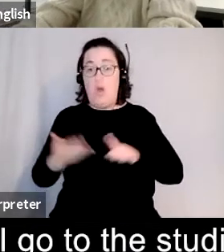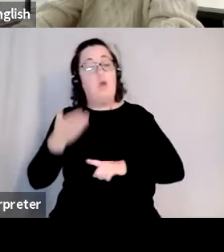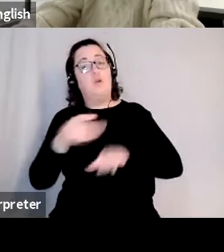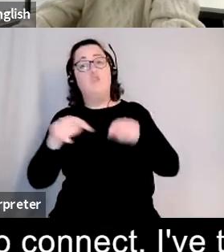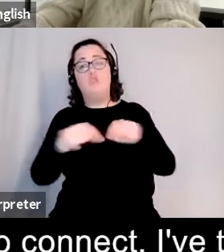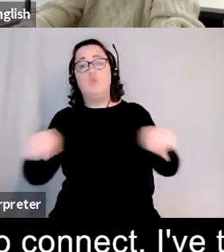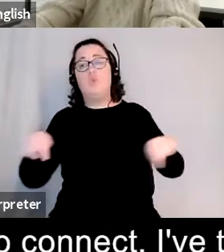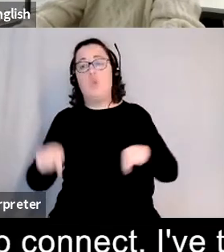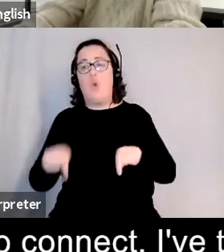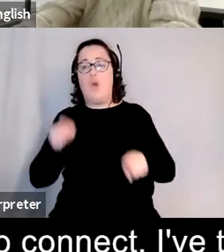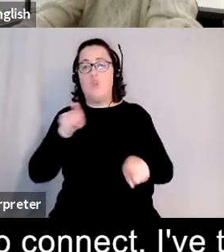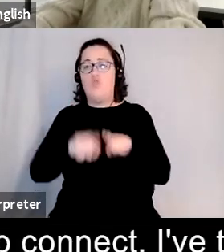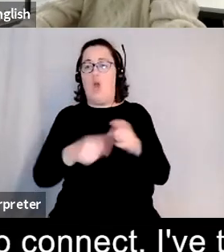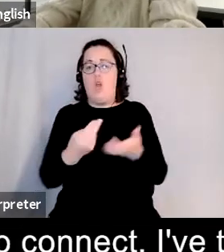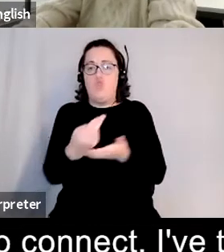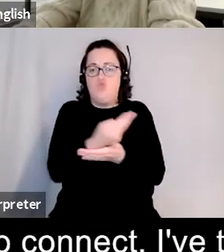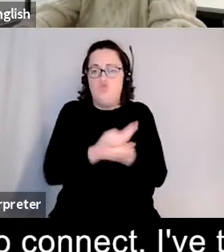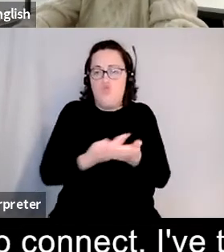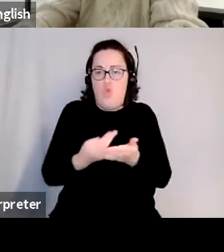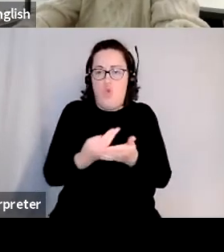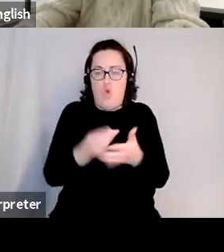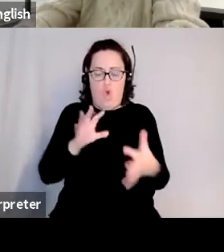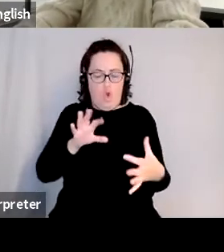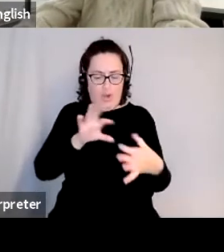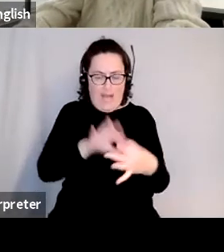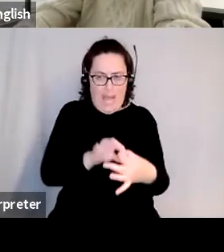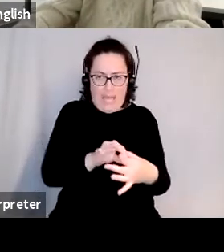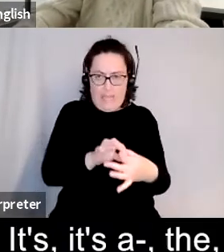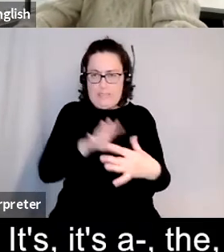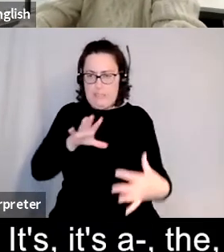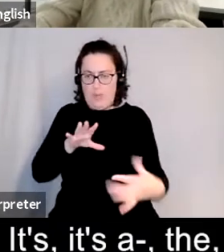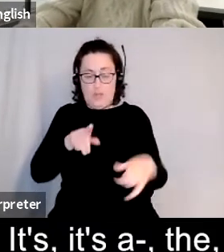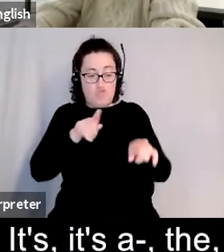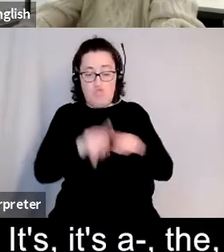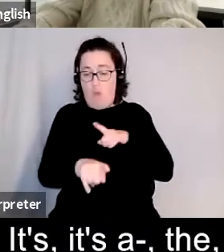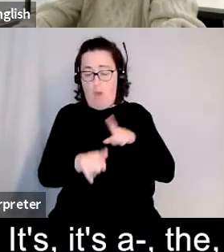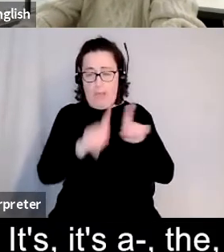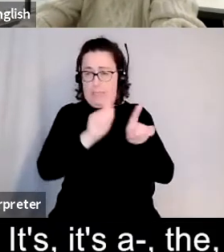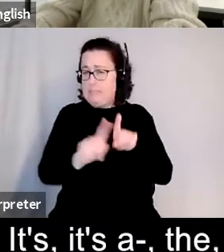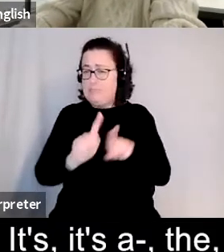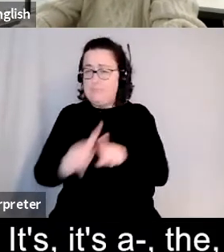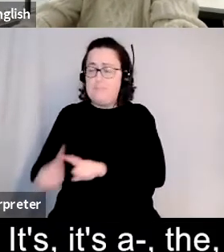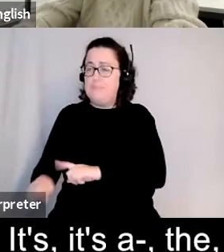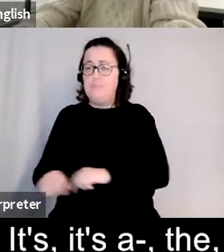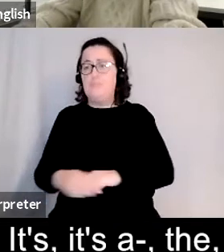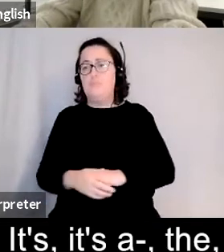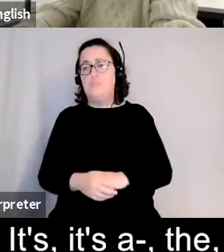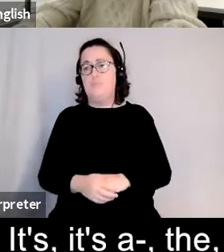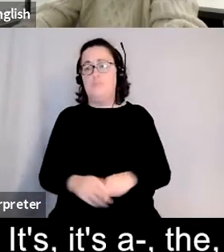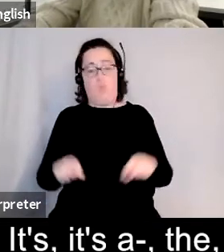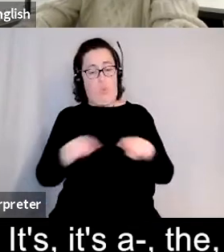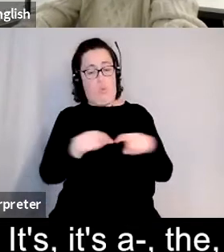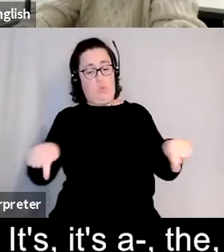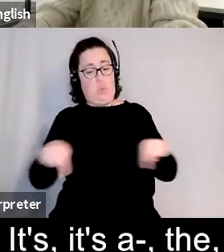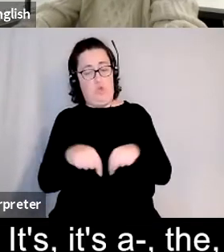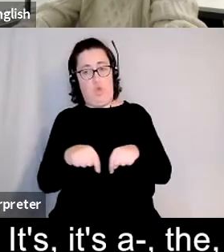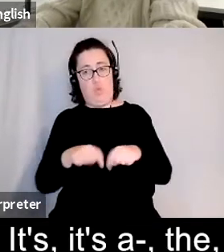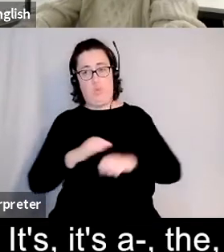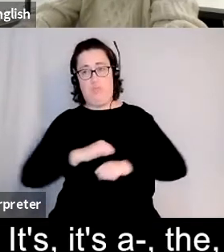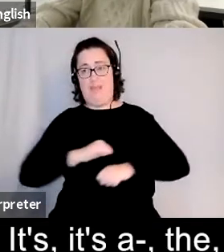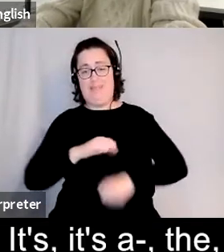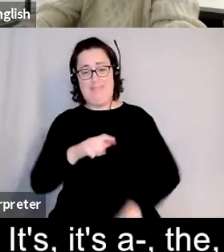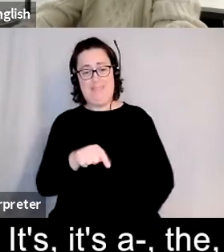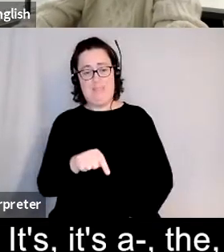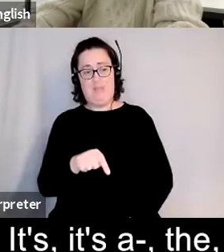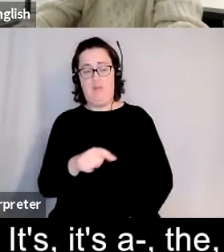up i try to connect i try to disconnect uh you know it's it's a the studio is uh strangely